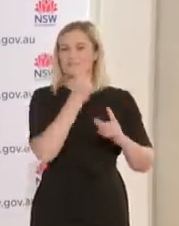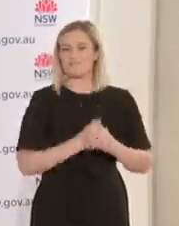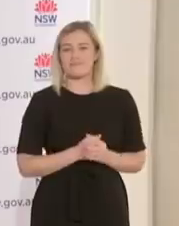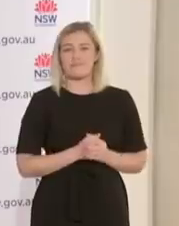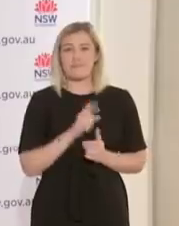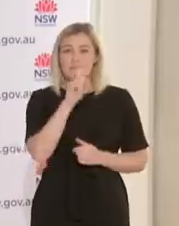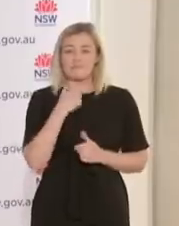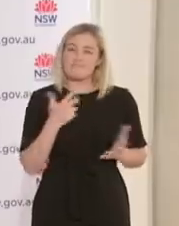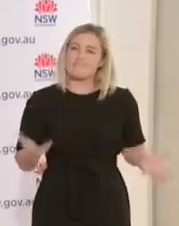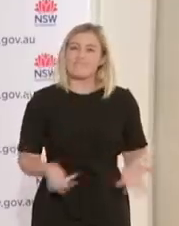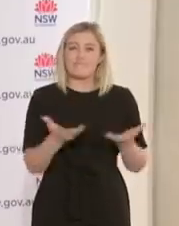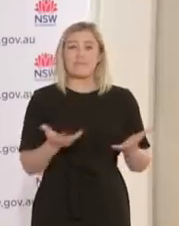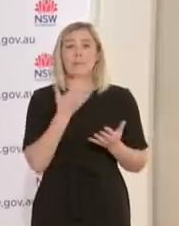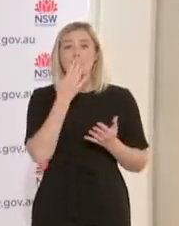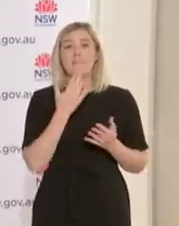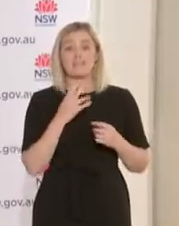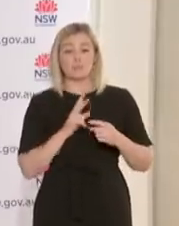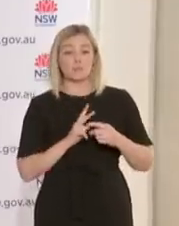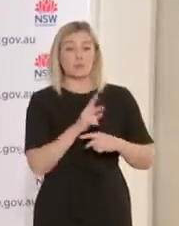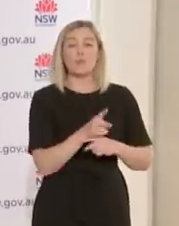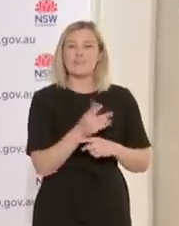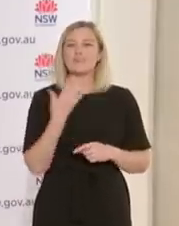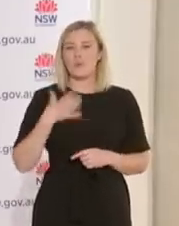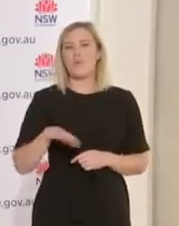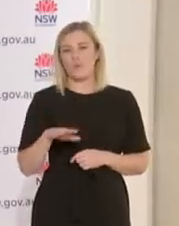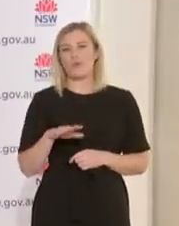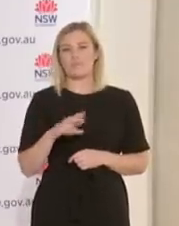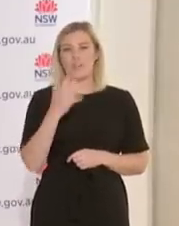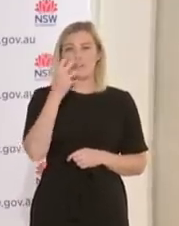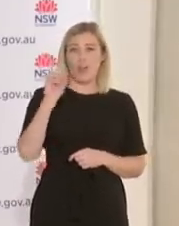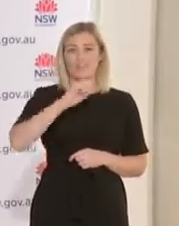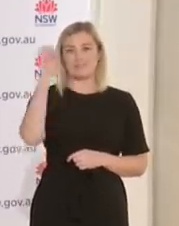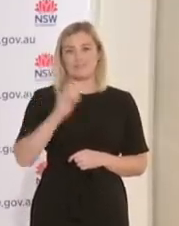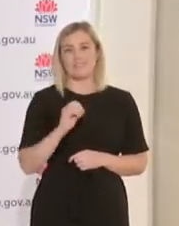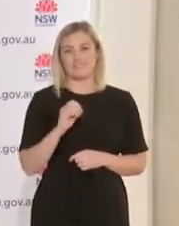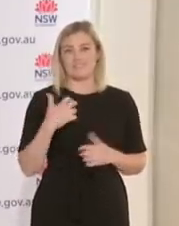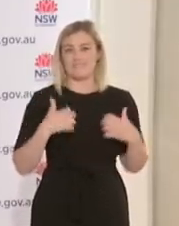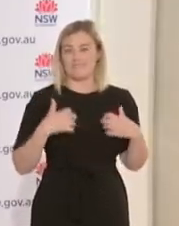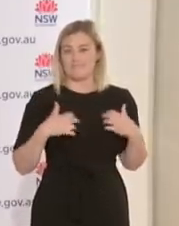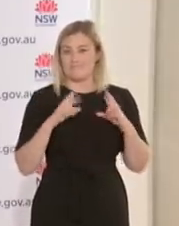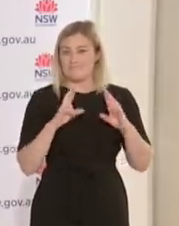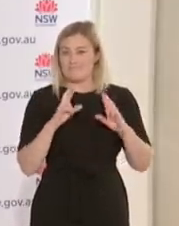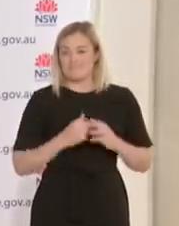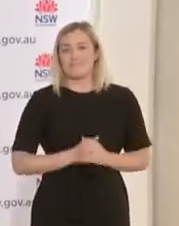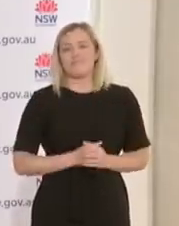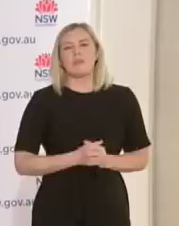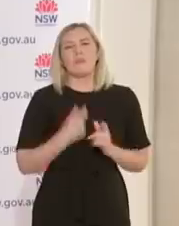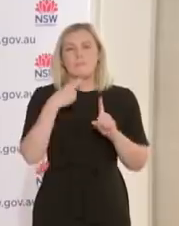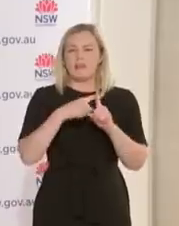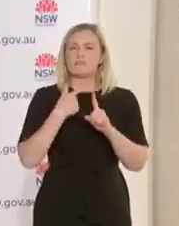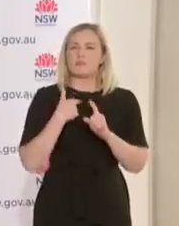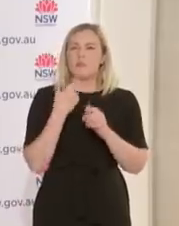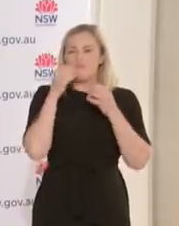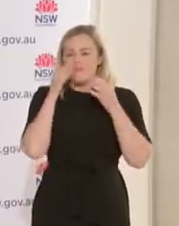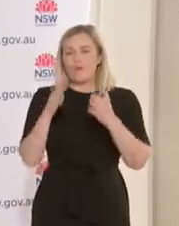% the following week. And let's also work across our most disadvantaged communities to make sure that no